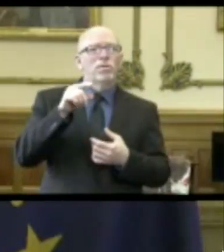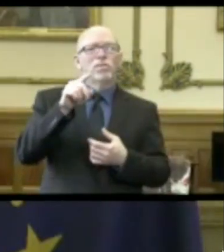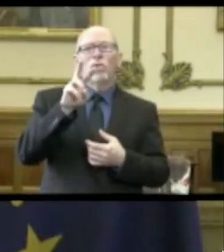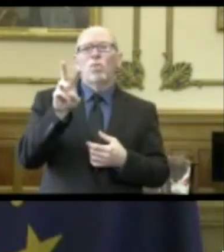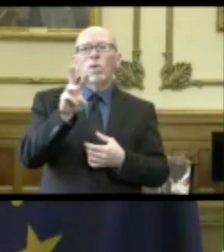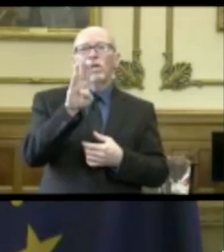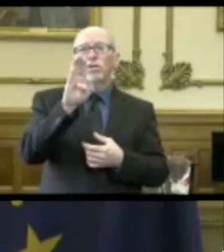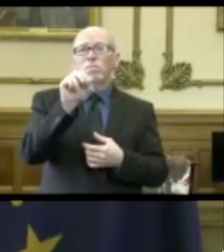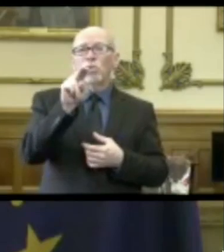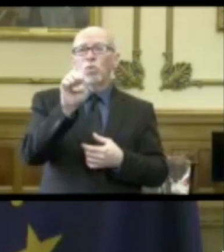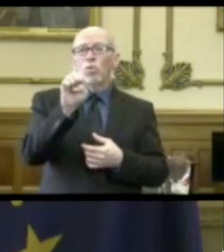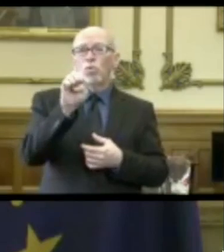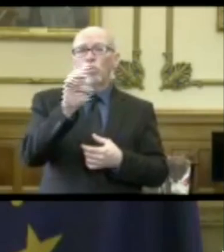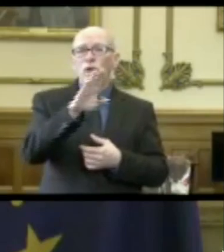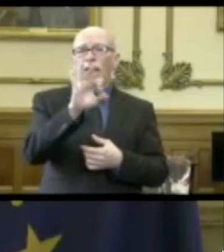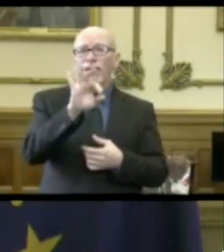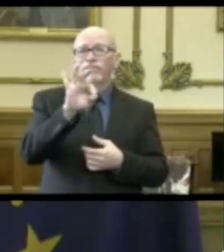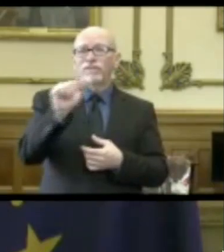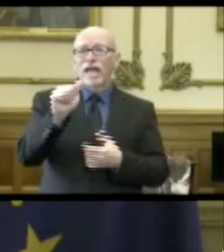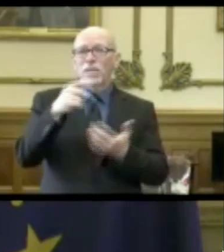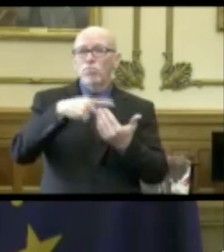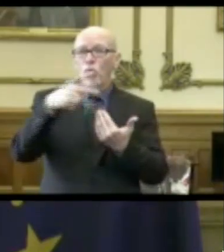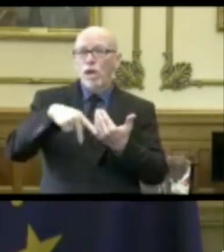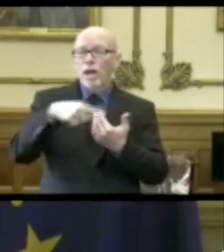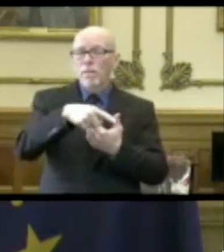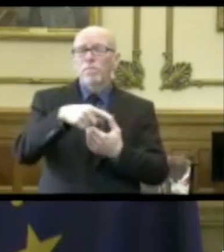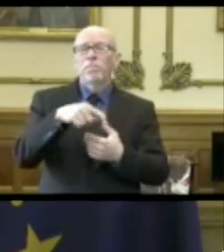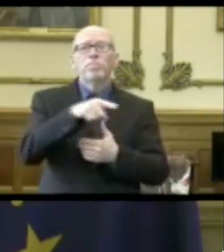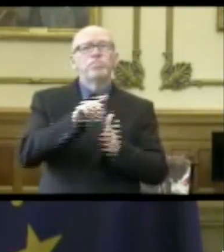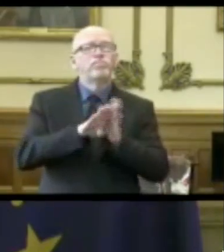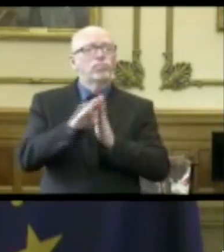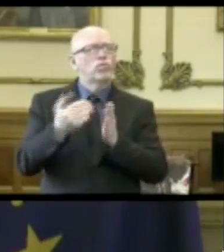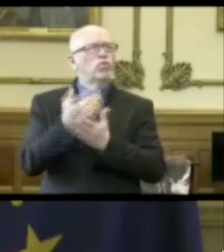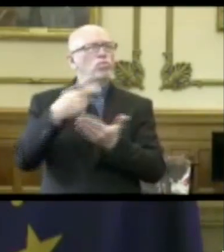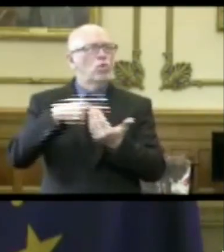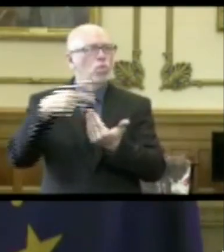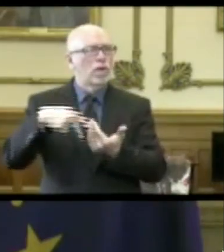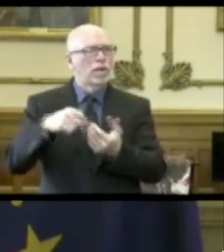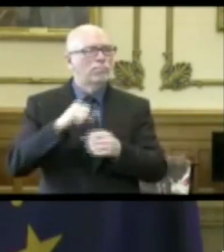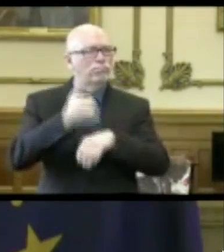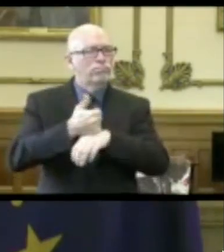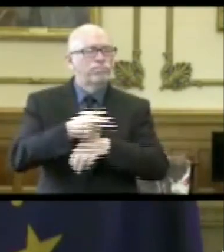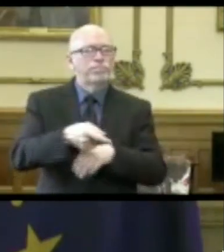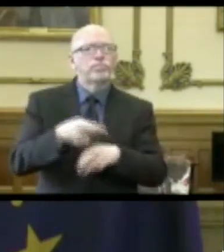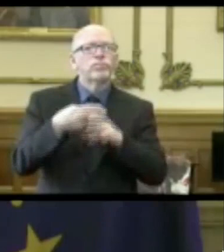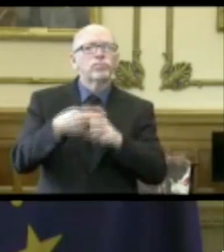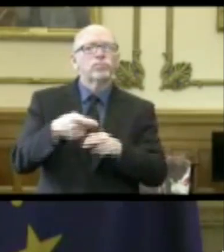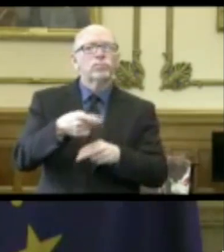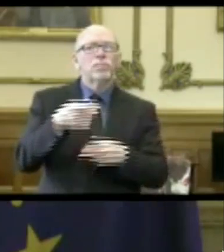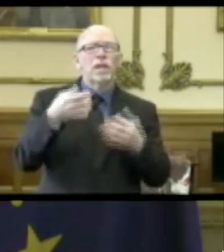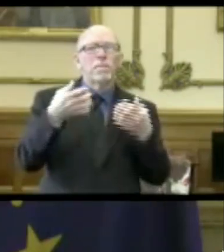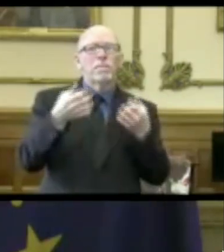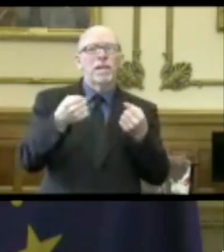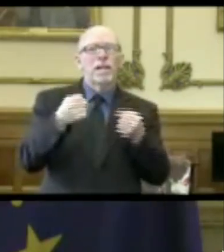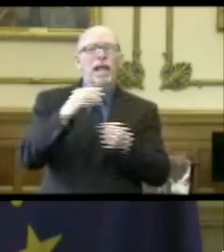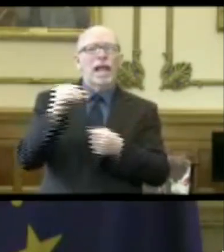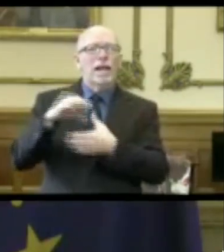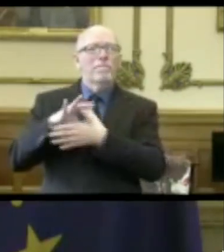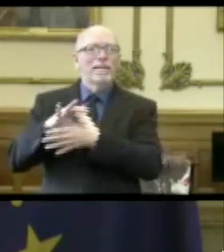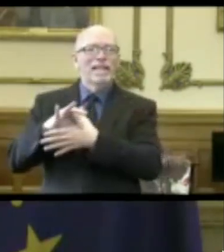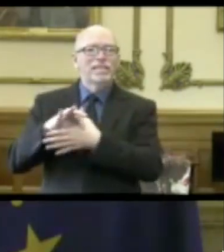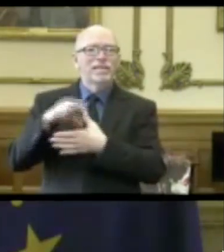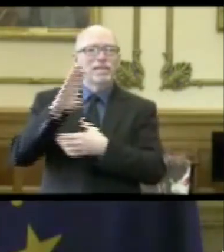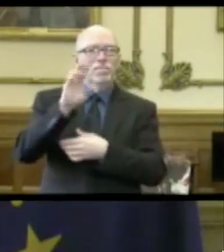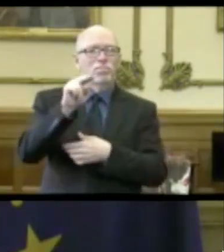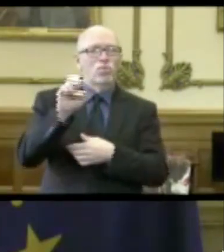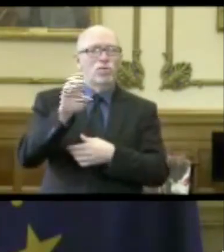Boone's FFA program has created a new program. It's called Milk and Meat Boone